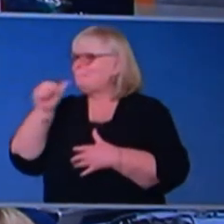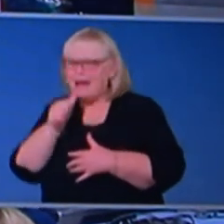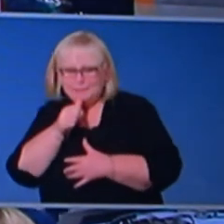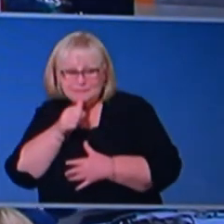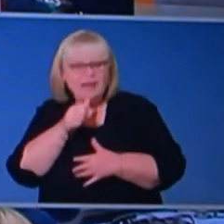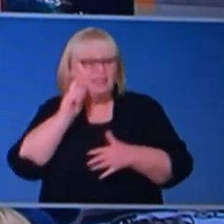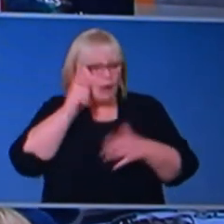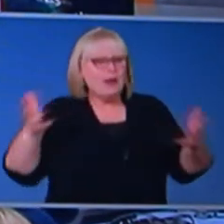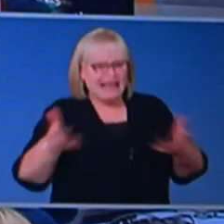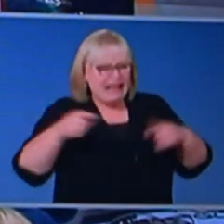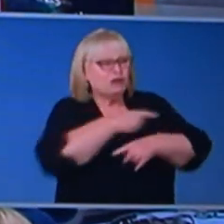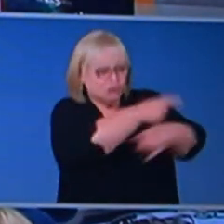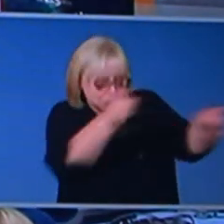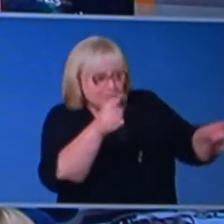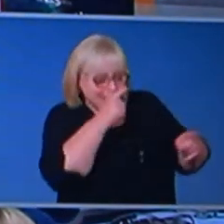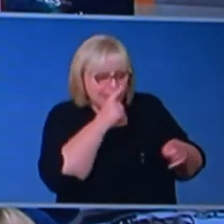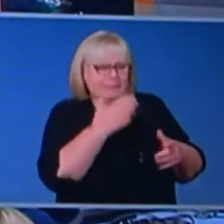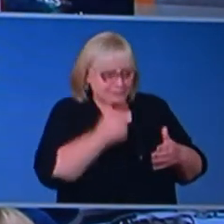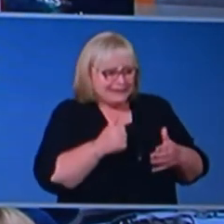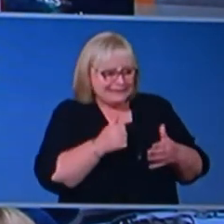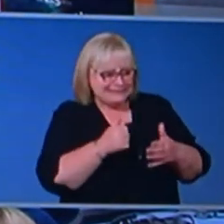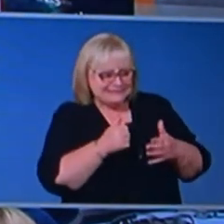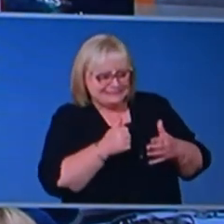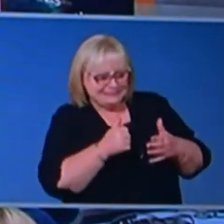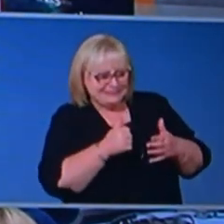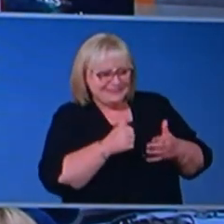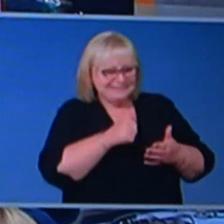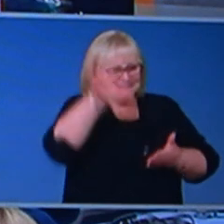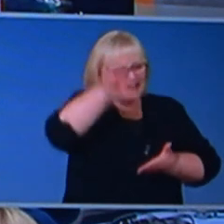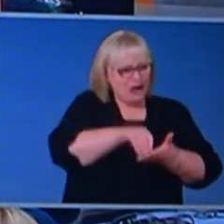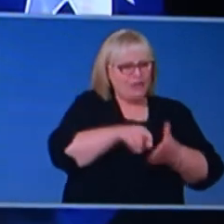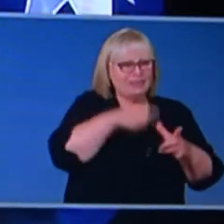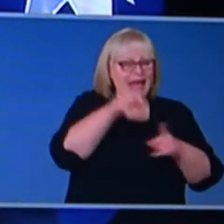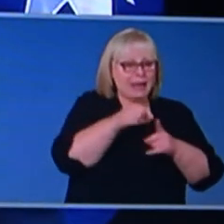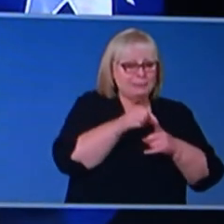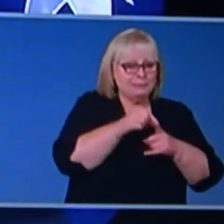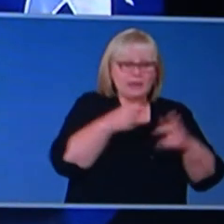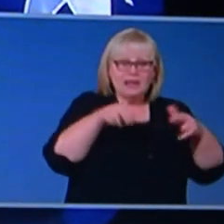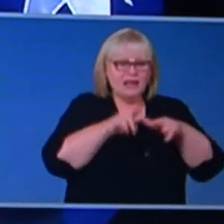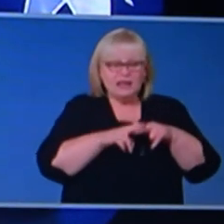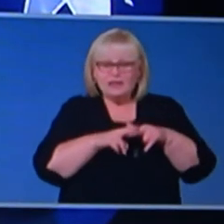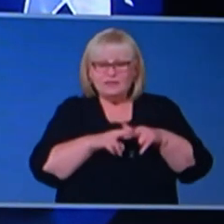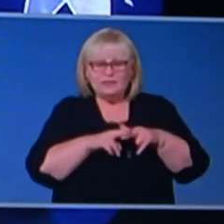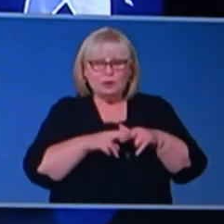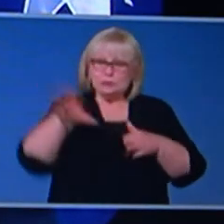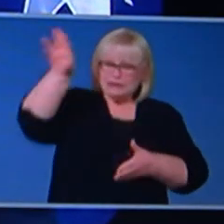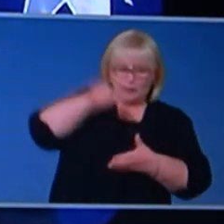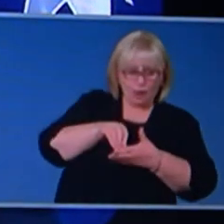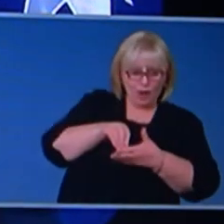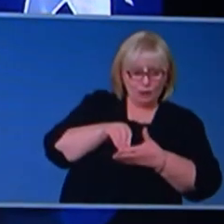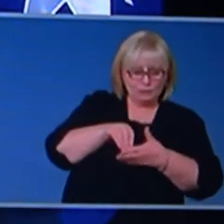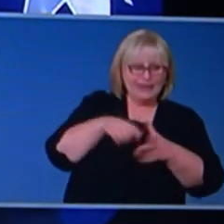sure we'll be encouraging their patrons to download the COVID safe app, because, uh, if you download the, if you download the COVID safe app,